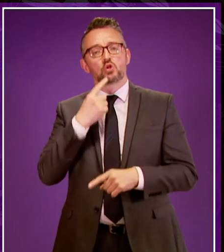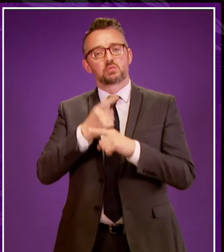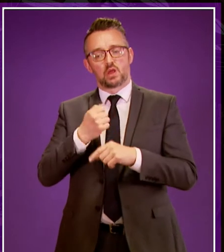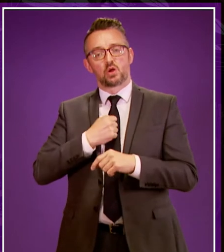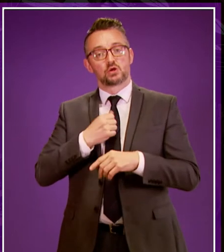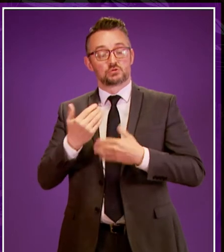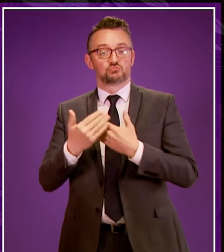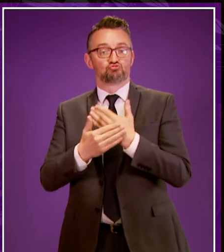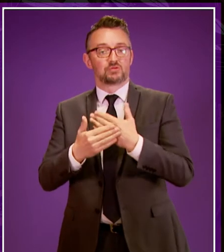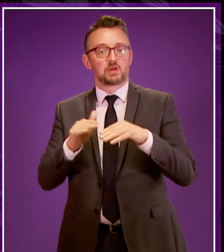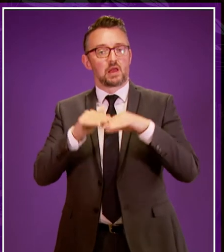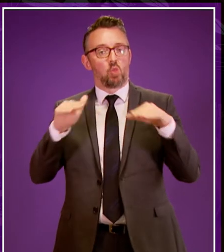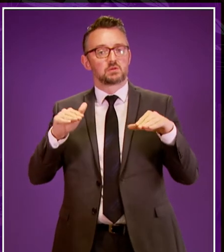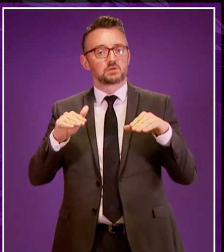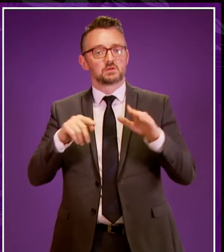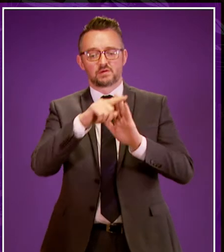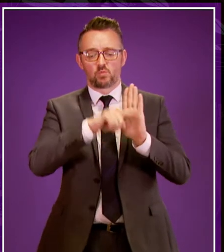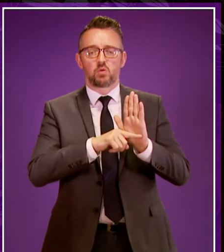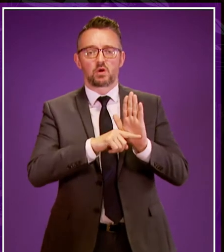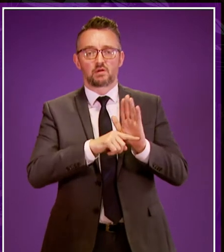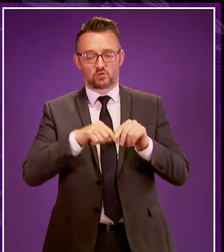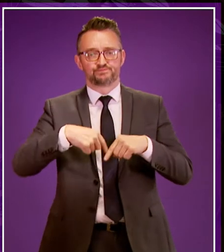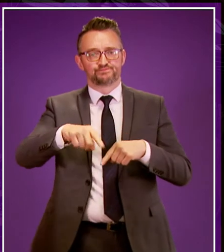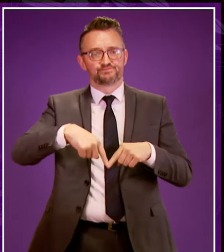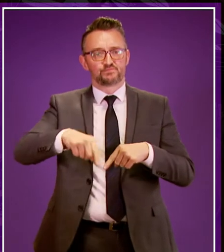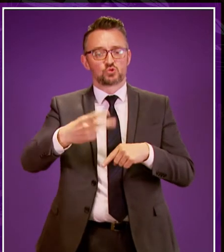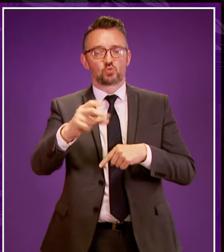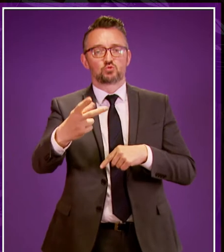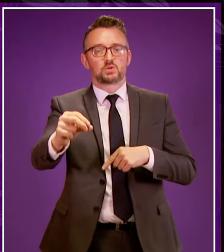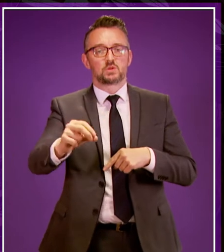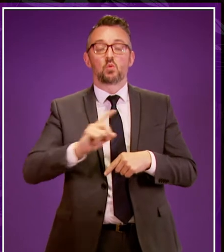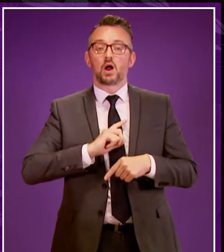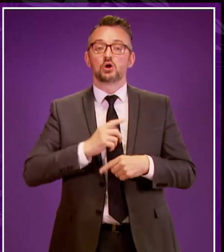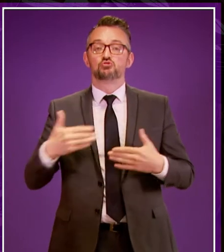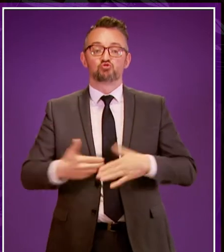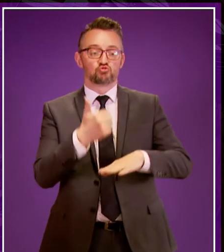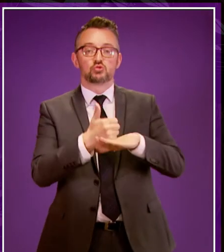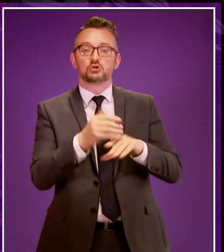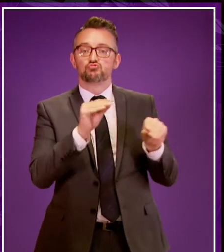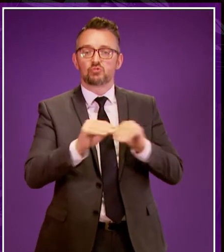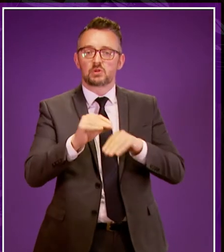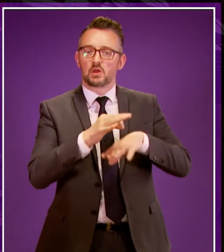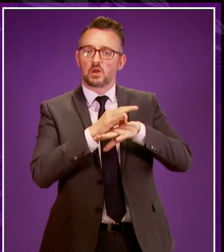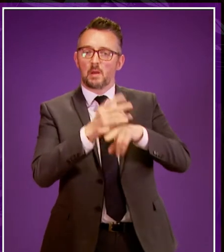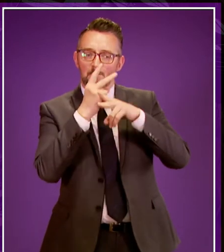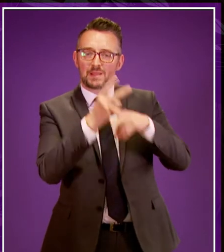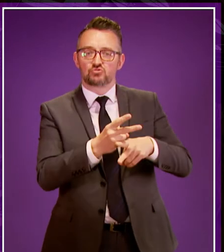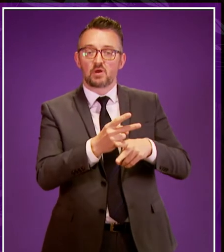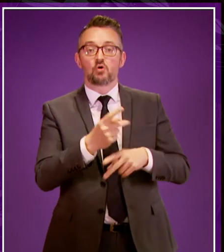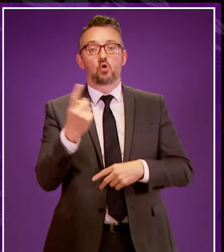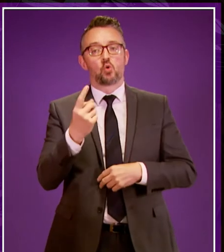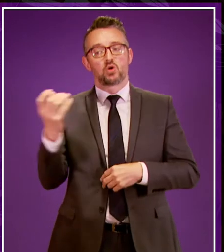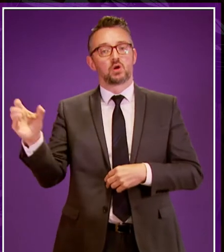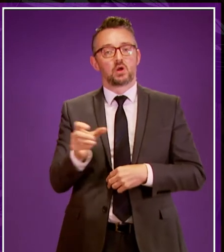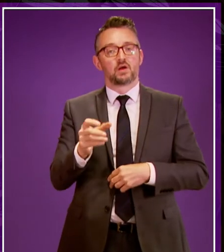framework for 2016-2030. For example the introduction of a new training and mentoring programme for ethnic minority